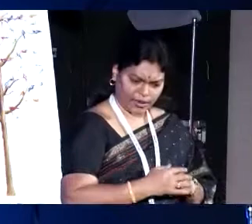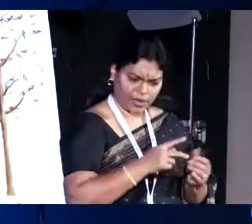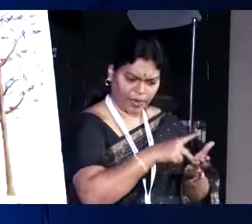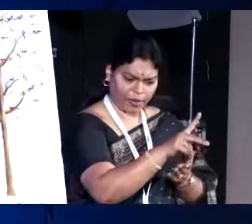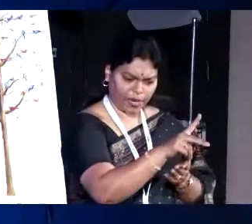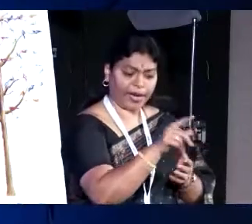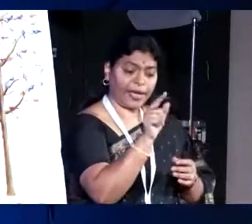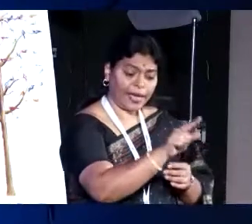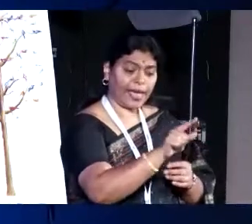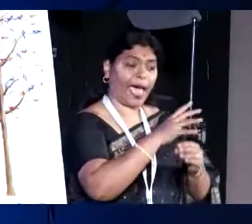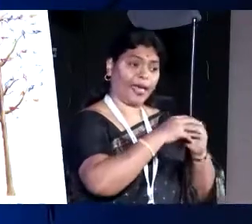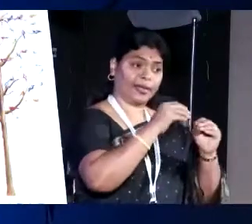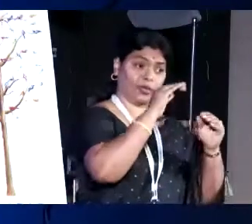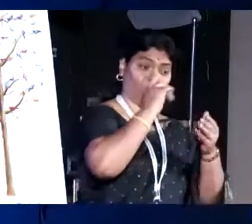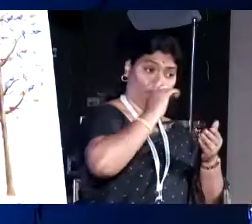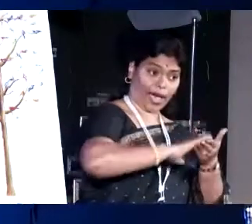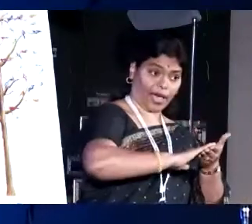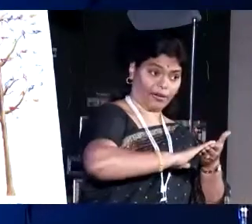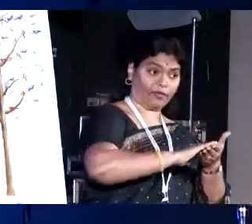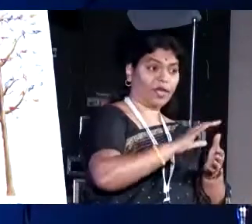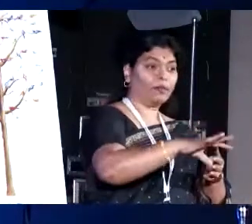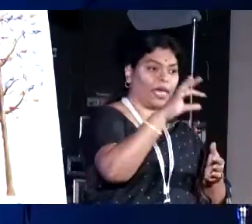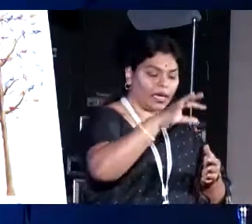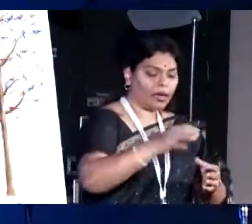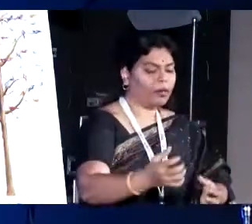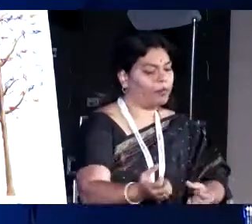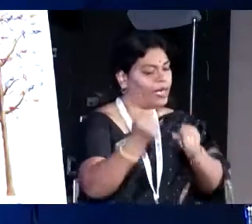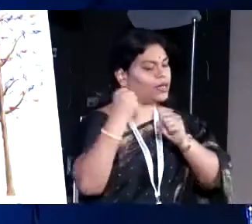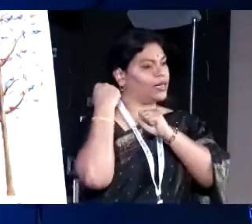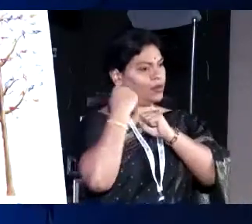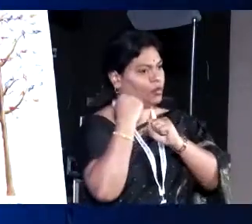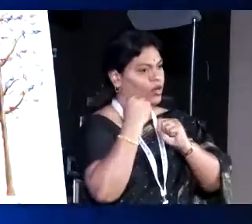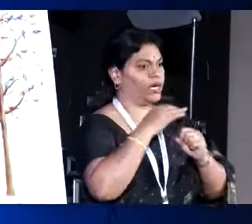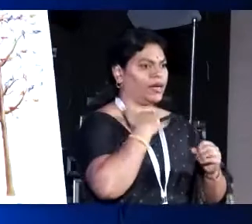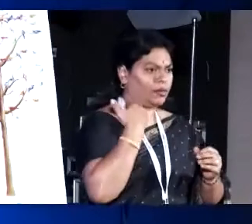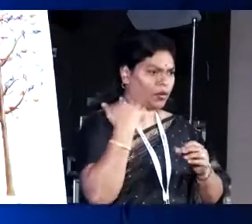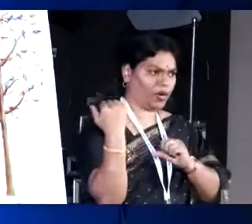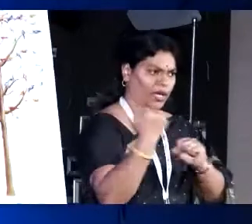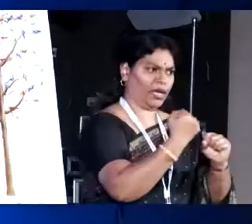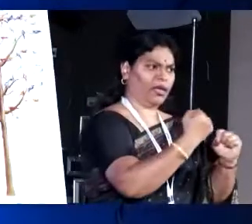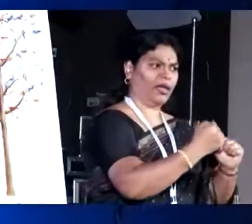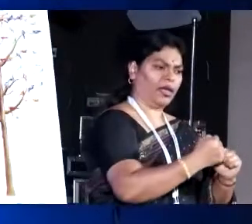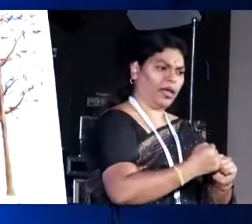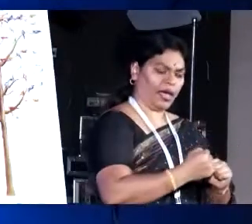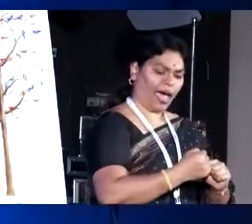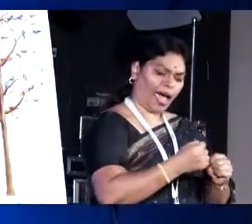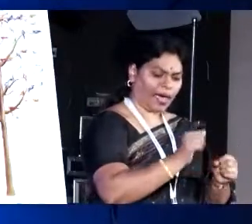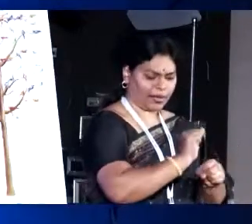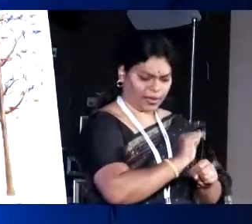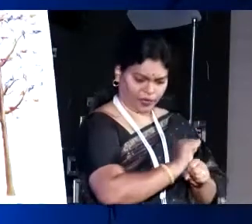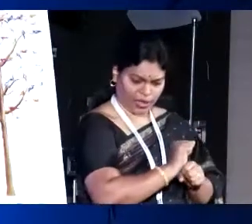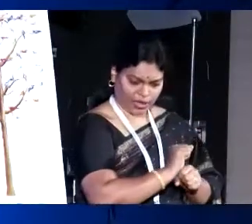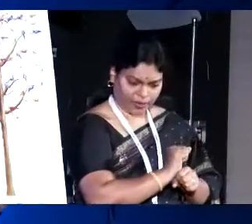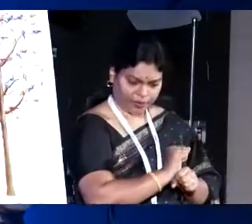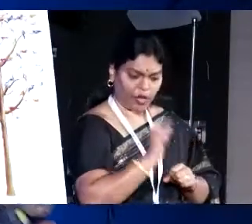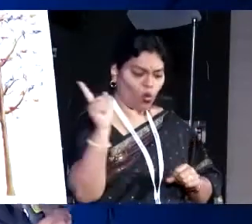He and his wife would go, pick up the dead body, bring it to the crematorium for all kind of systems and processes. I spent about a